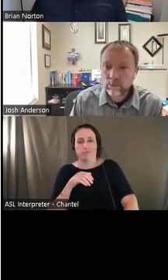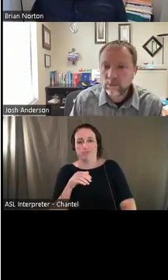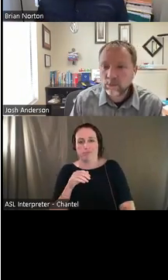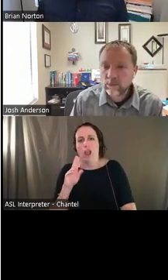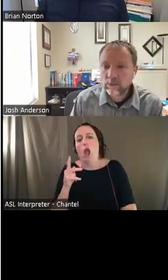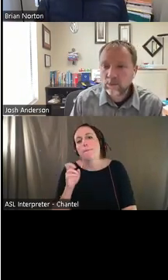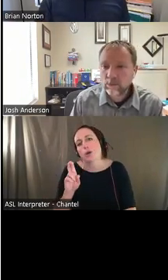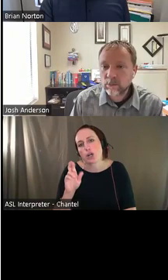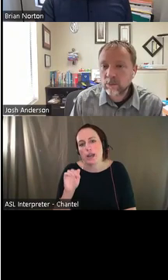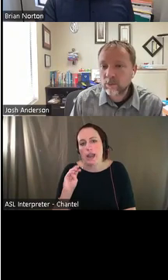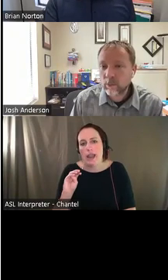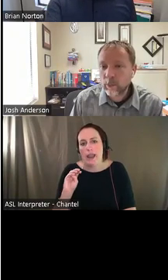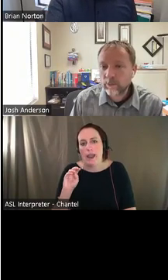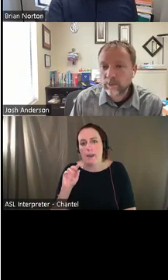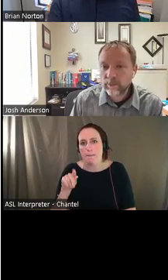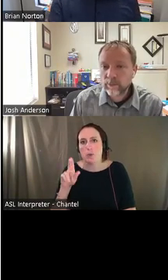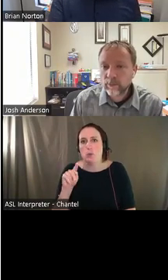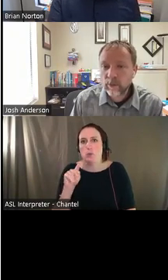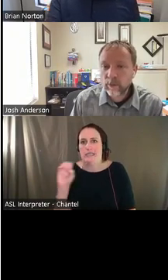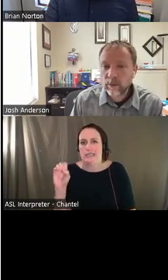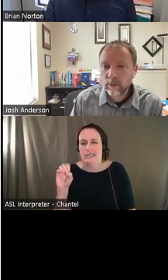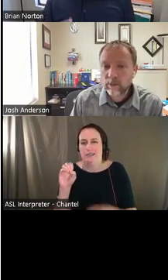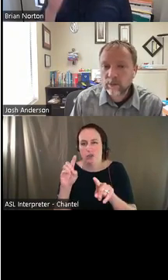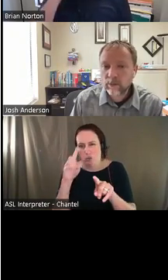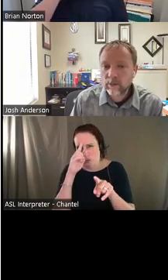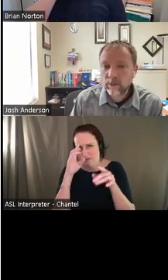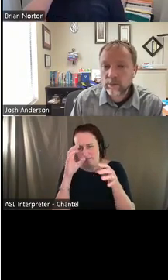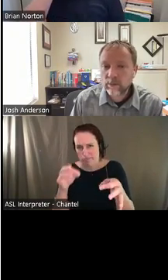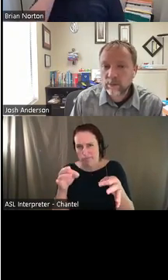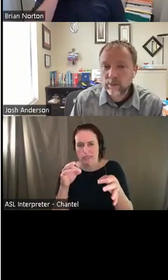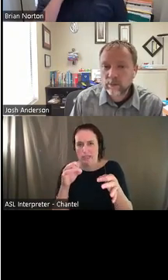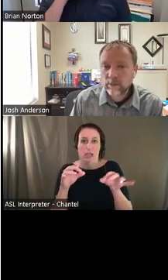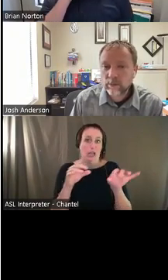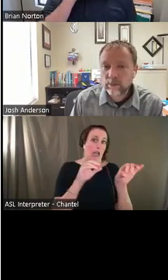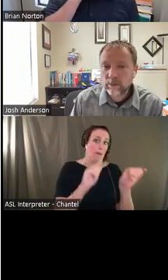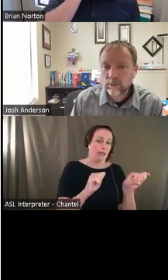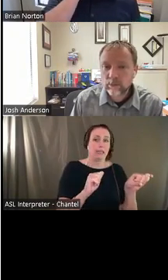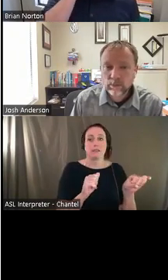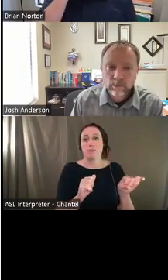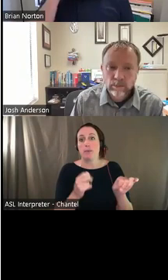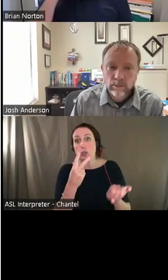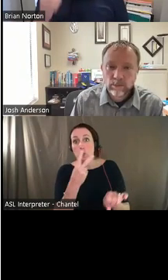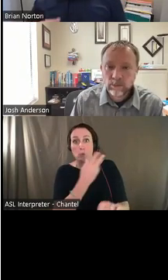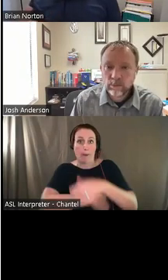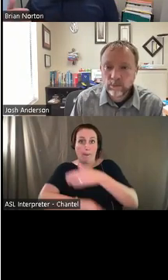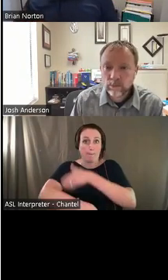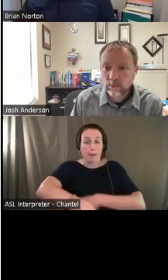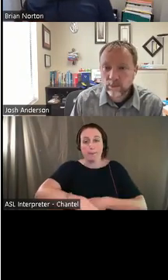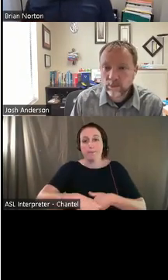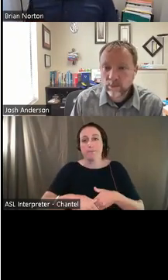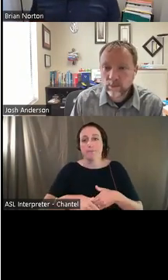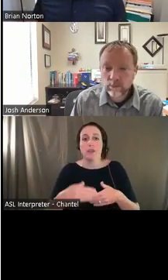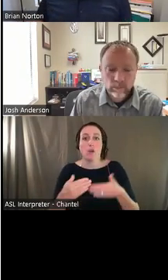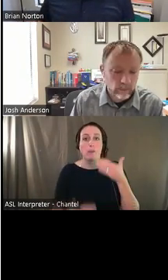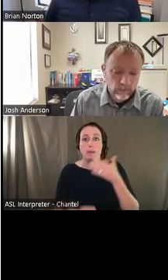a little bit up to you, um, as far as what their abilities are. If they're a double amputee, um, if they still have one